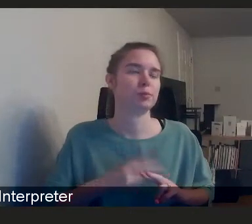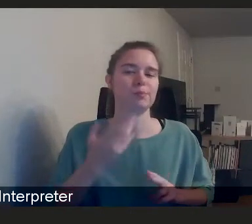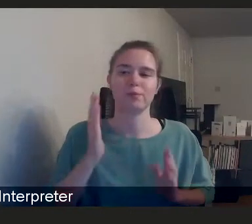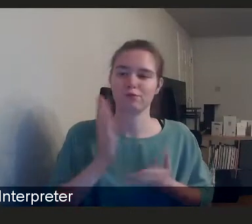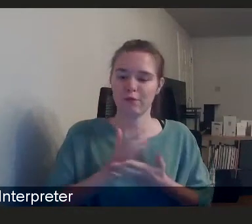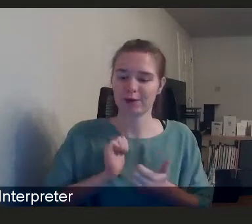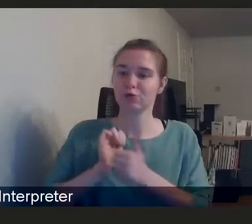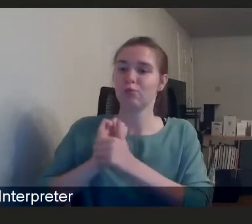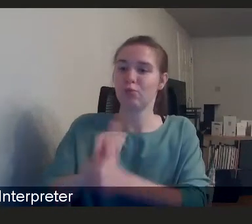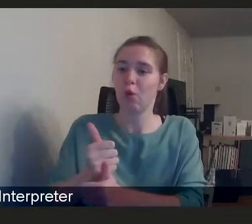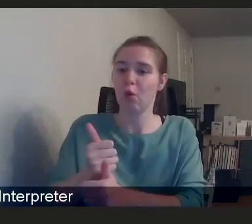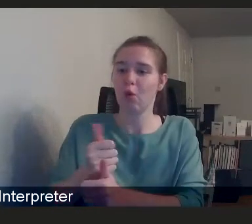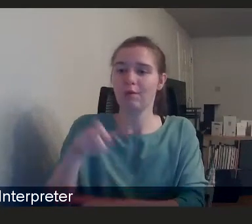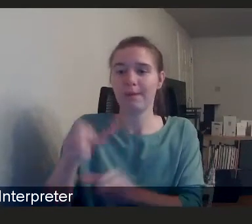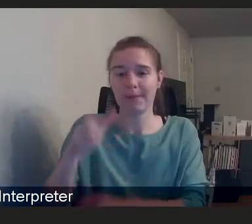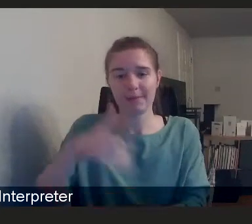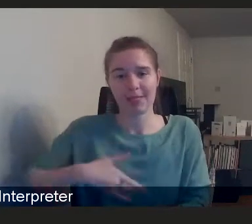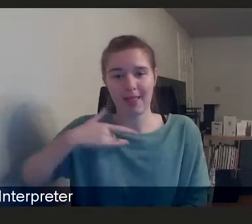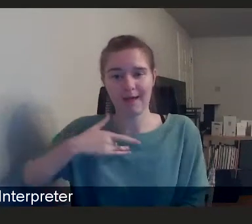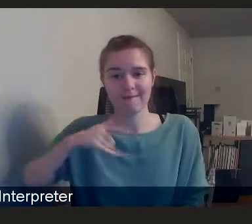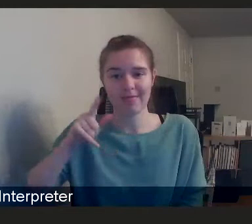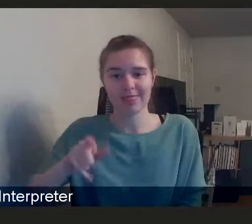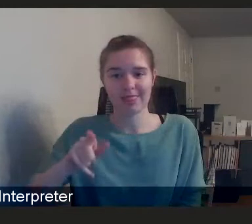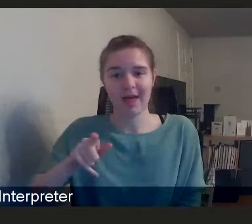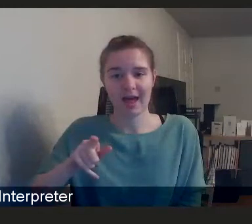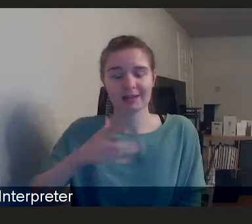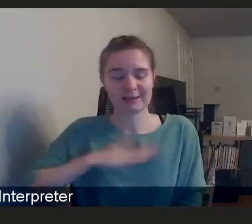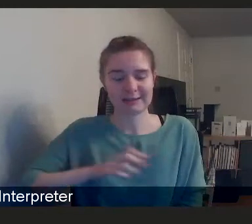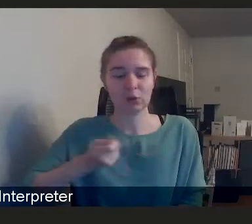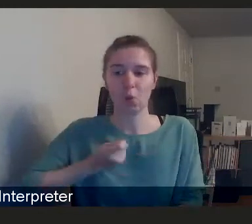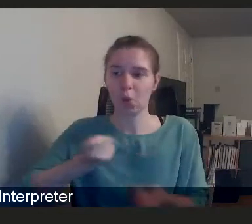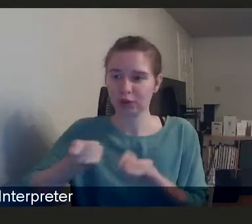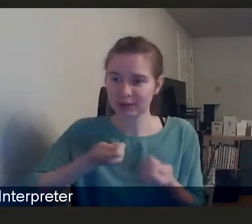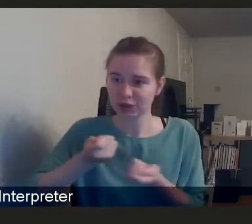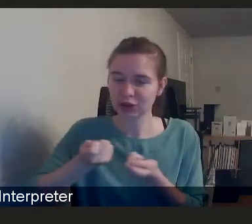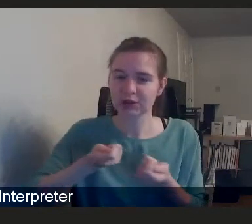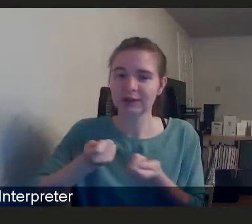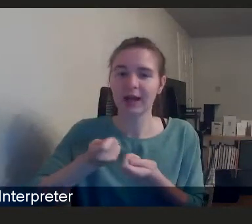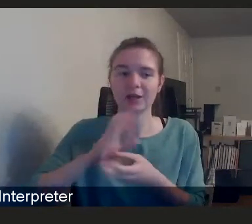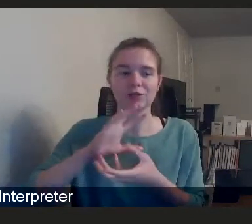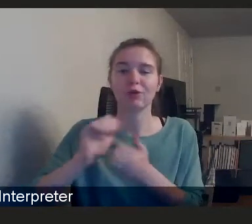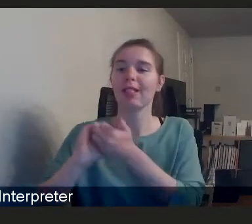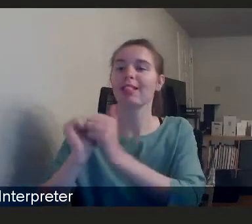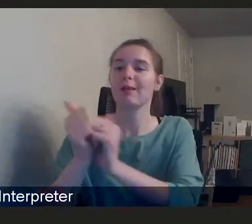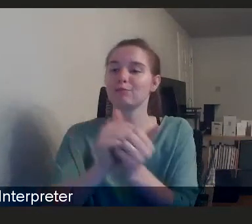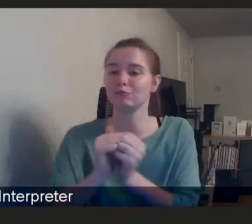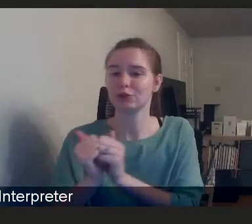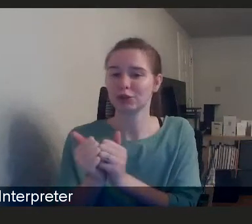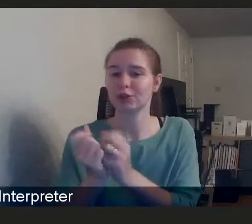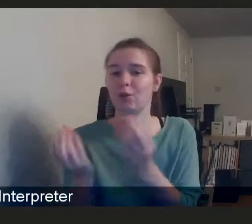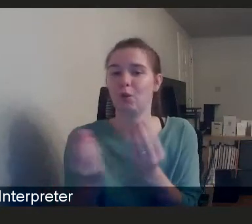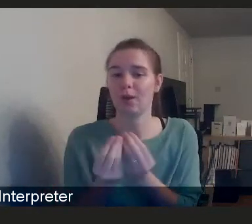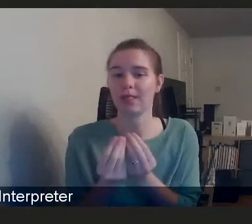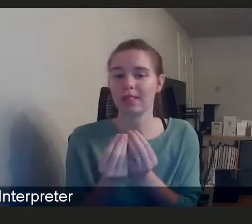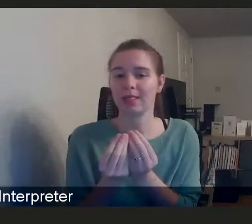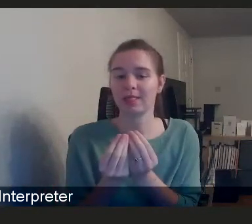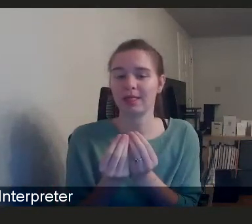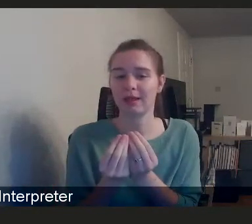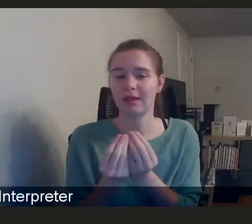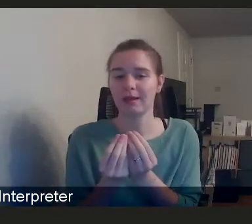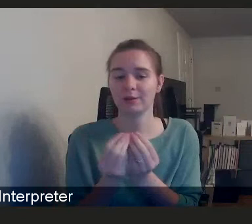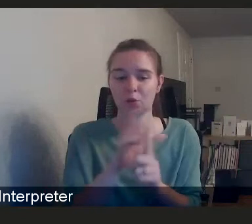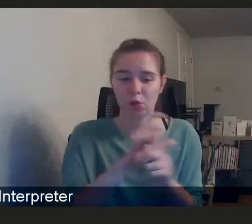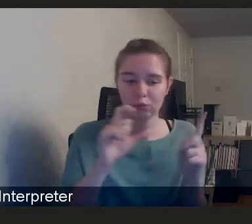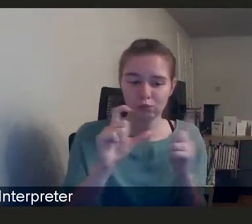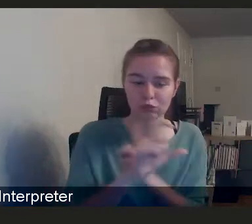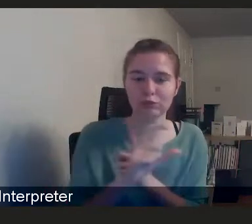lives, it does take coordination and collaboration between parts of the communities